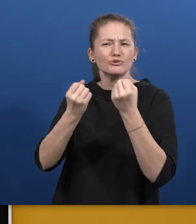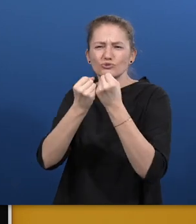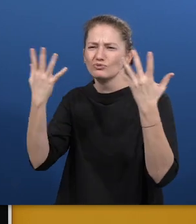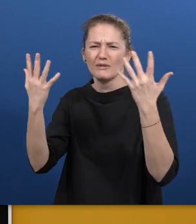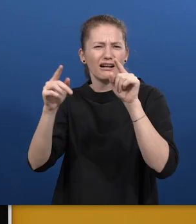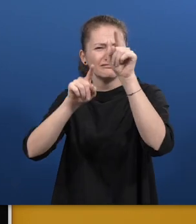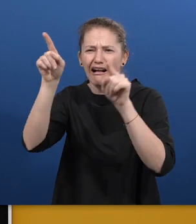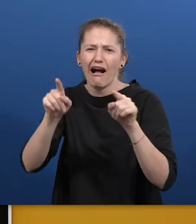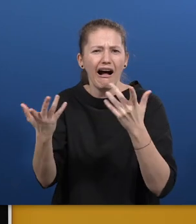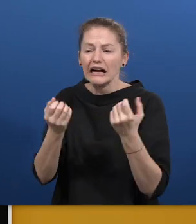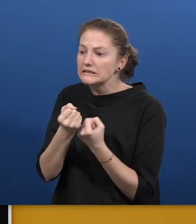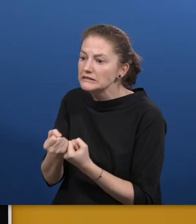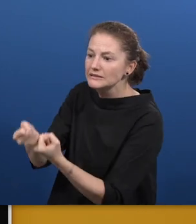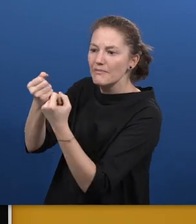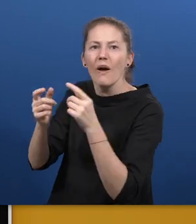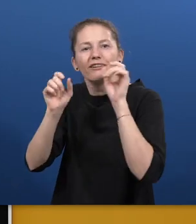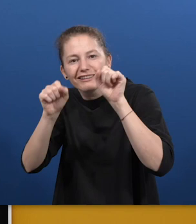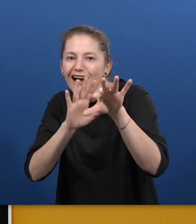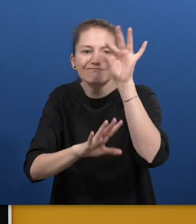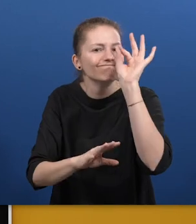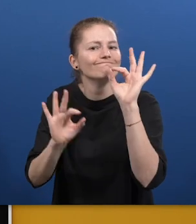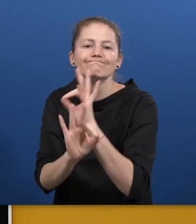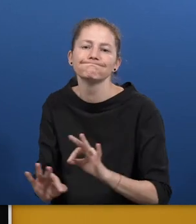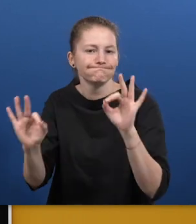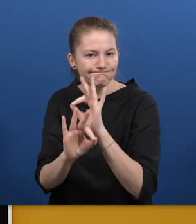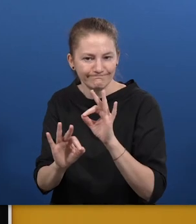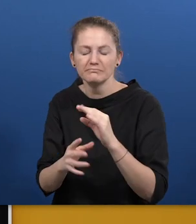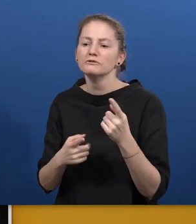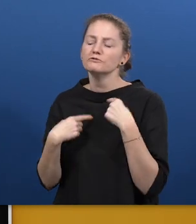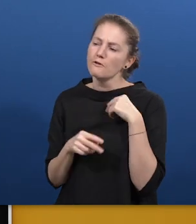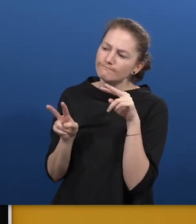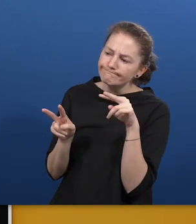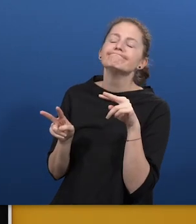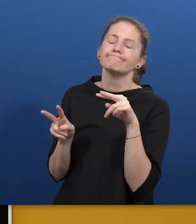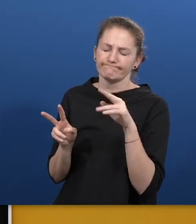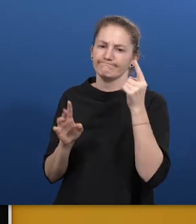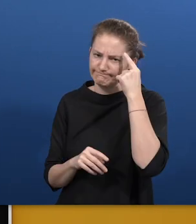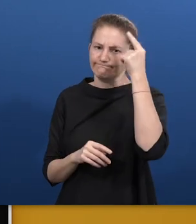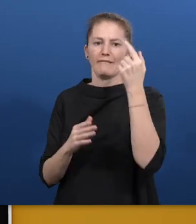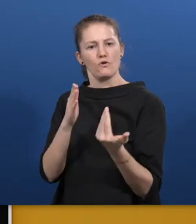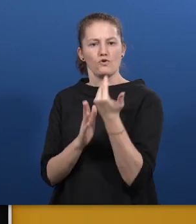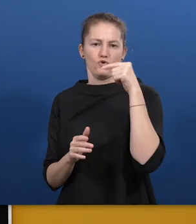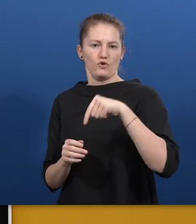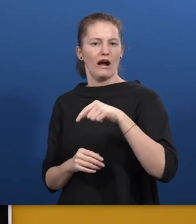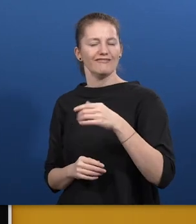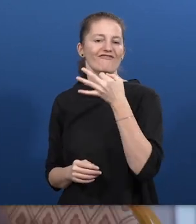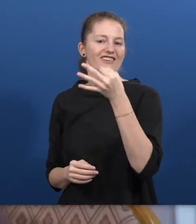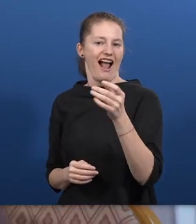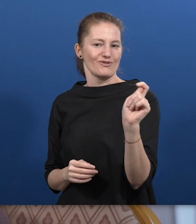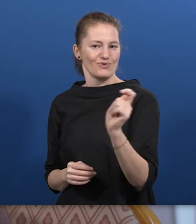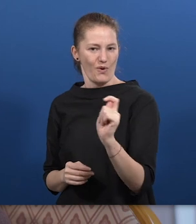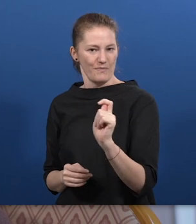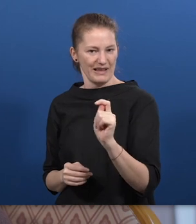This is why we came up with the idea of FragTobi, an easy interface to a common search engine.